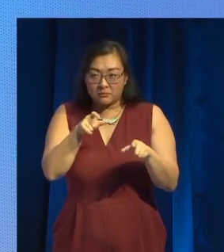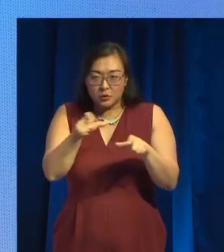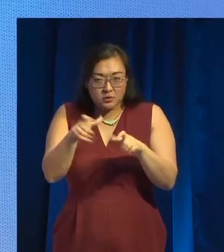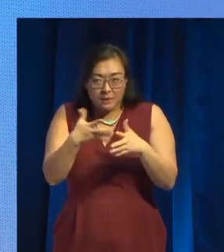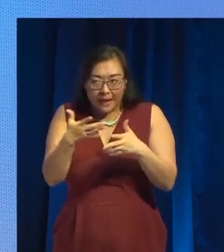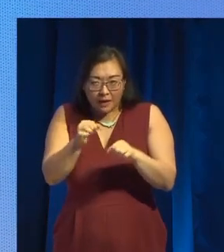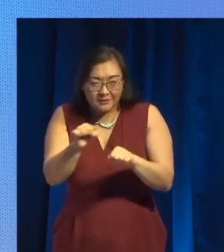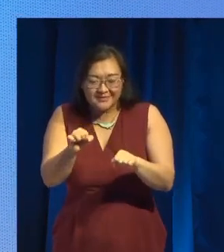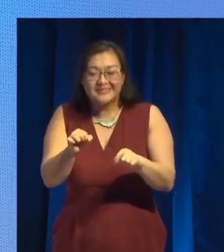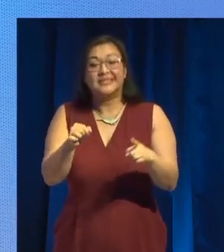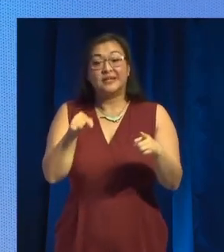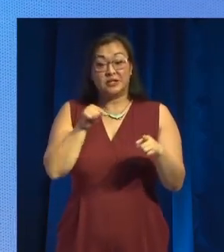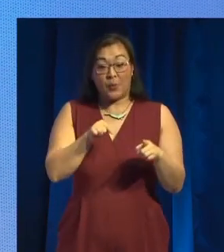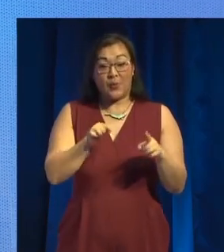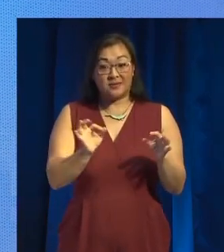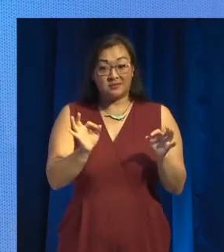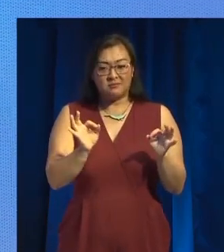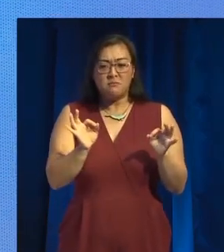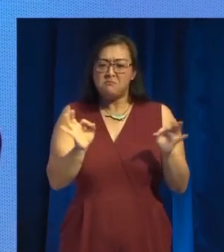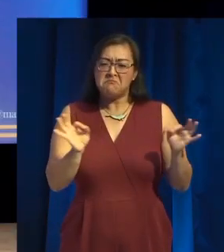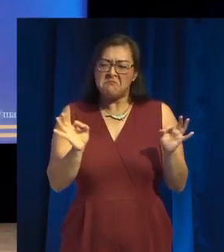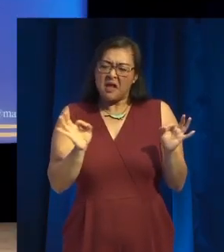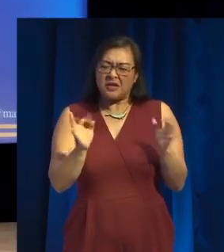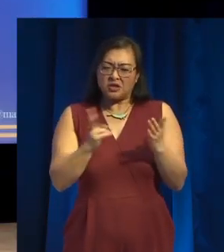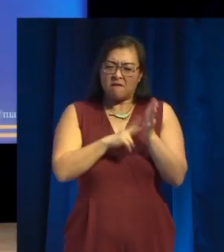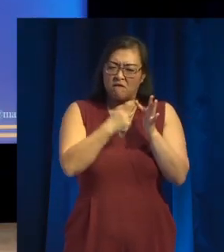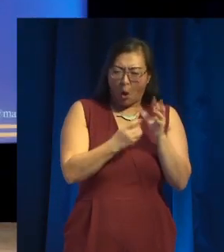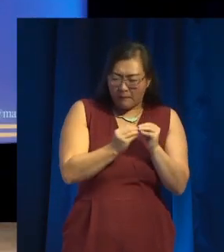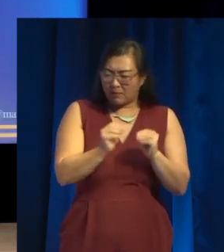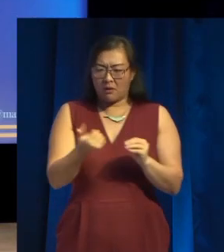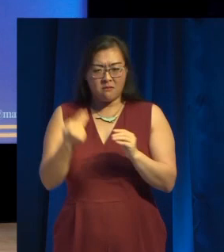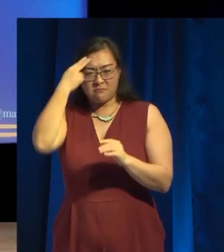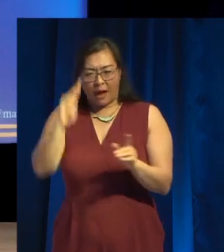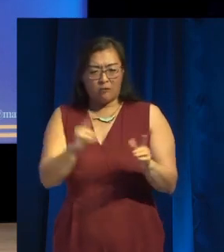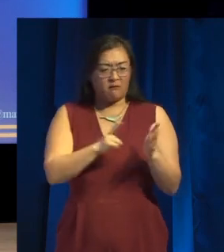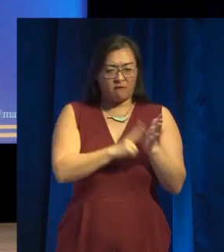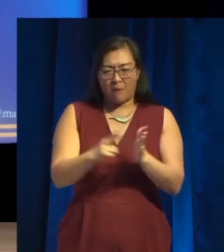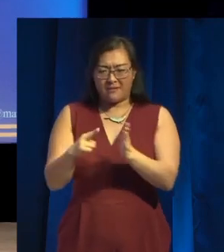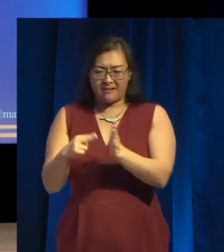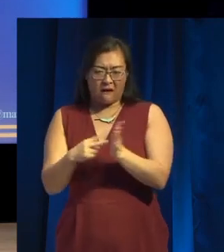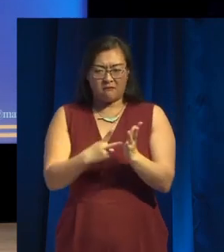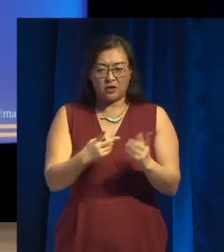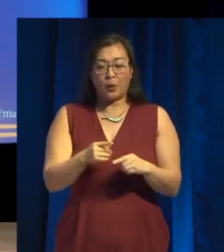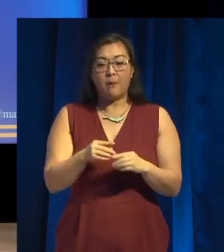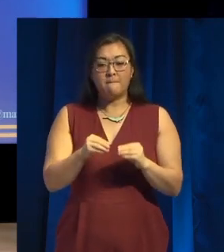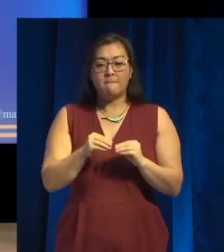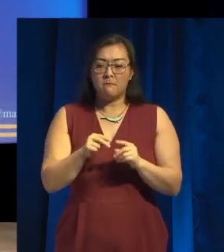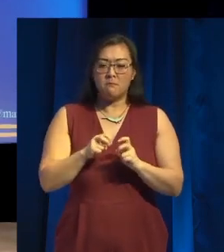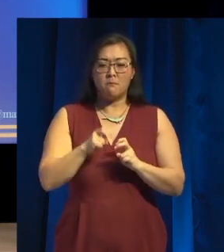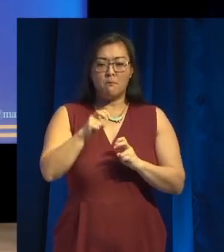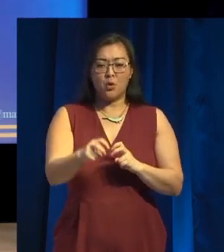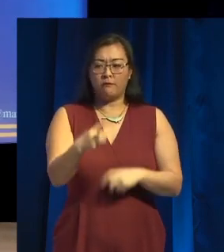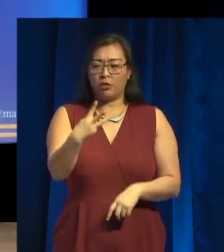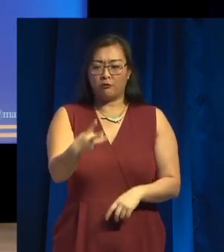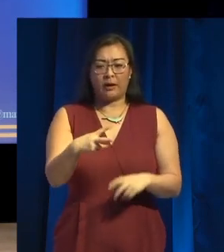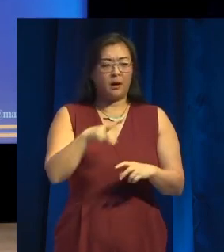There's almost nothing to the game. Verb noun, verb noun. Move 12, move 3, pick up, give to pie man, drop.